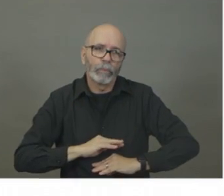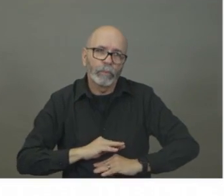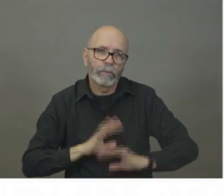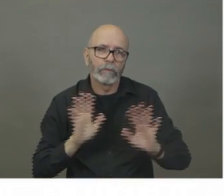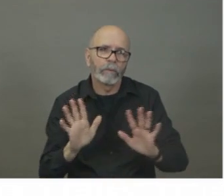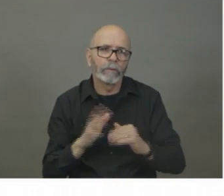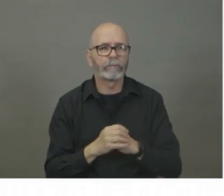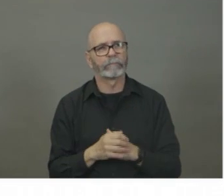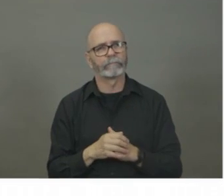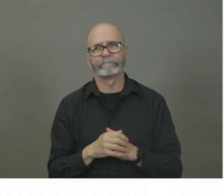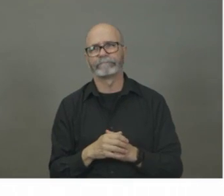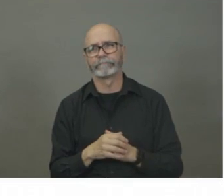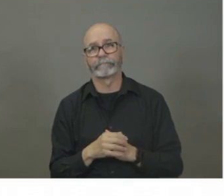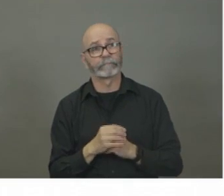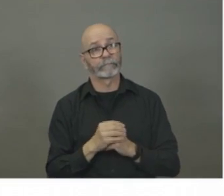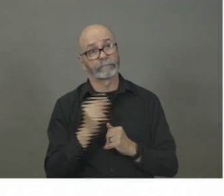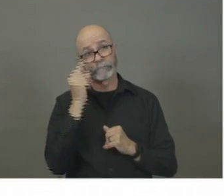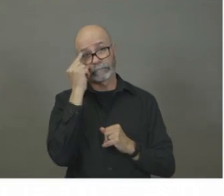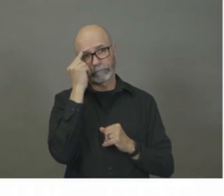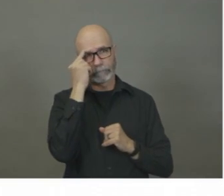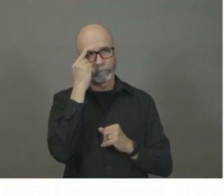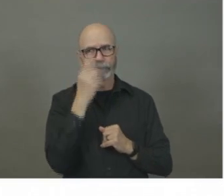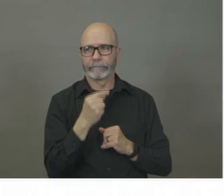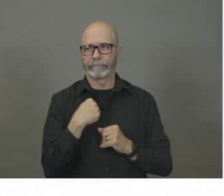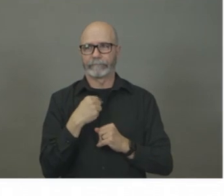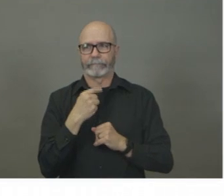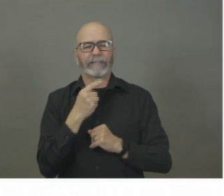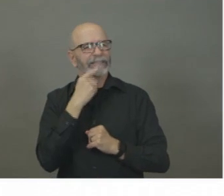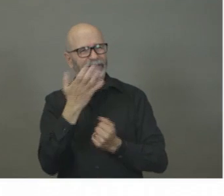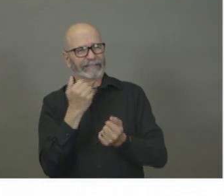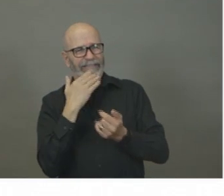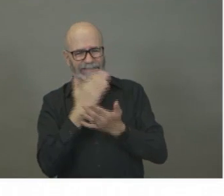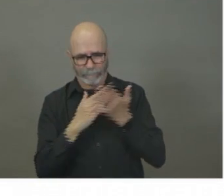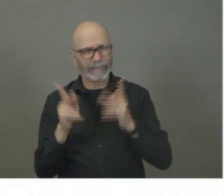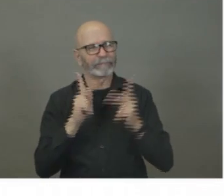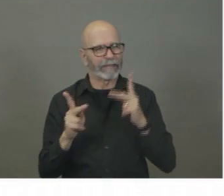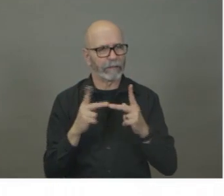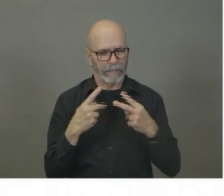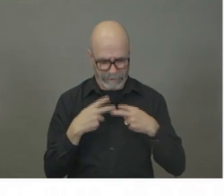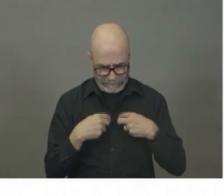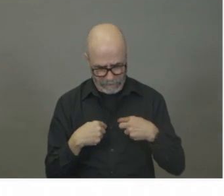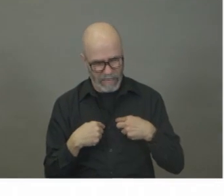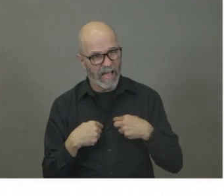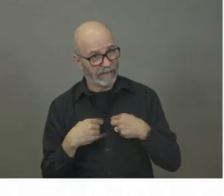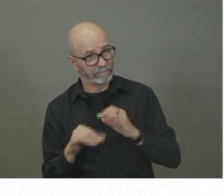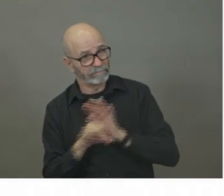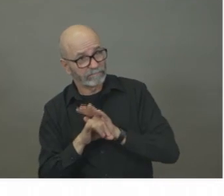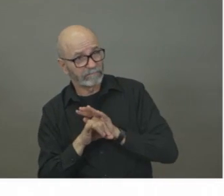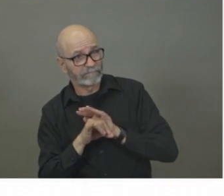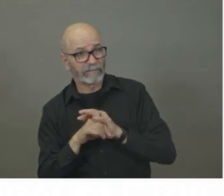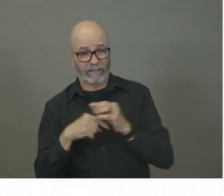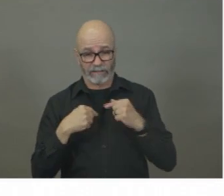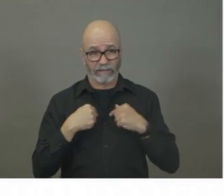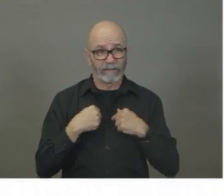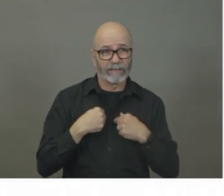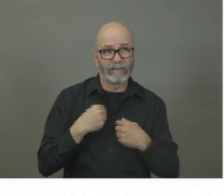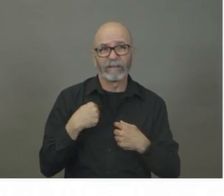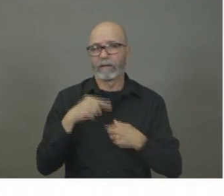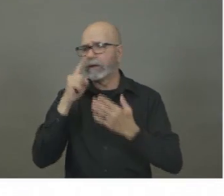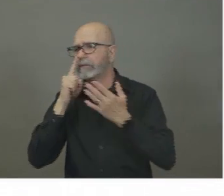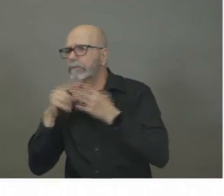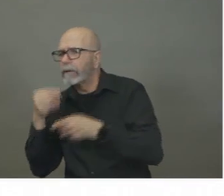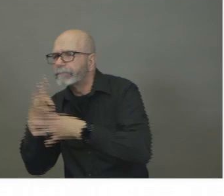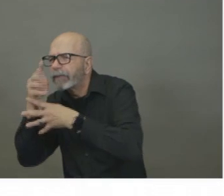these self-diagnosing tools you can kind of look at online. Any other measures that we're looking at to kind of help this system, which seems